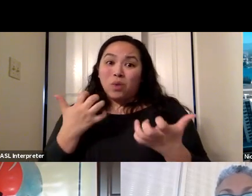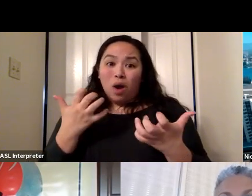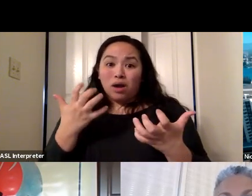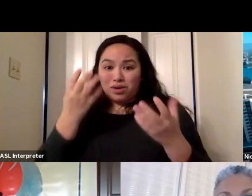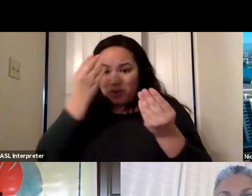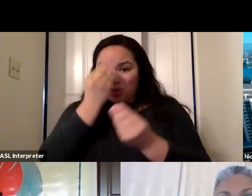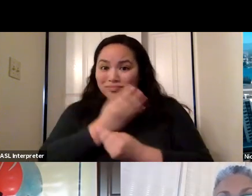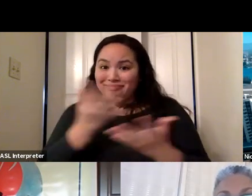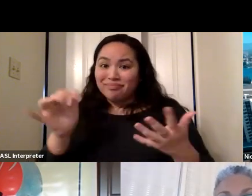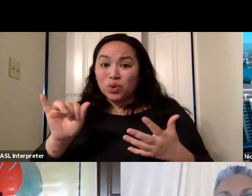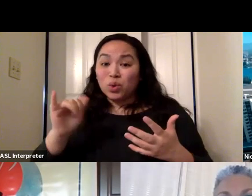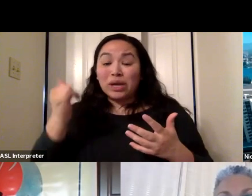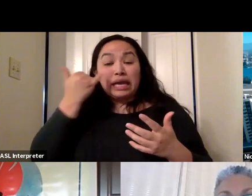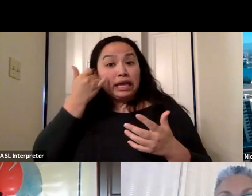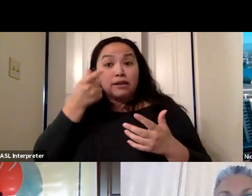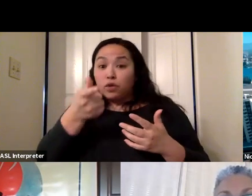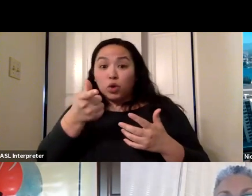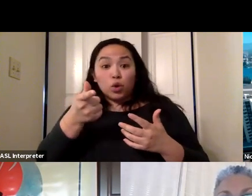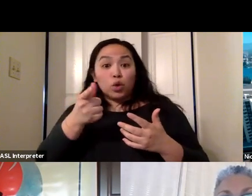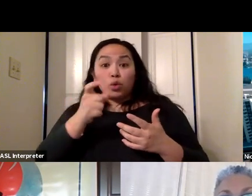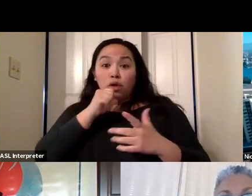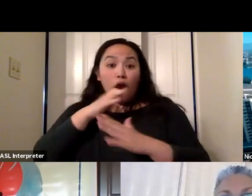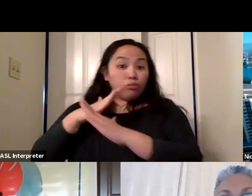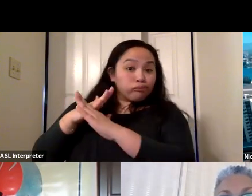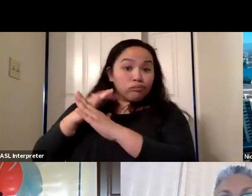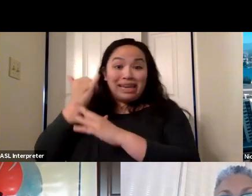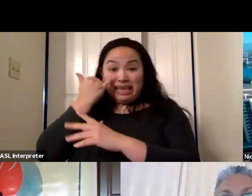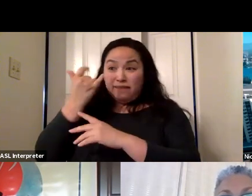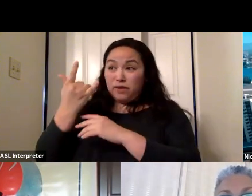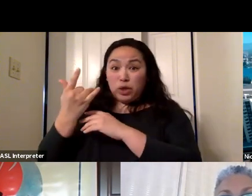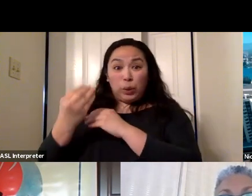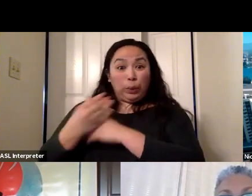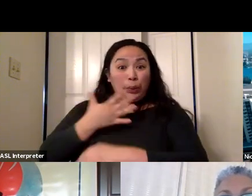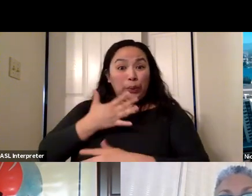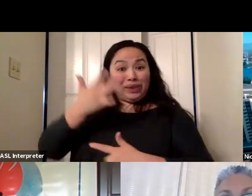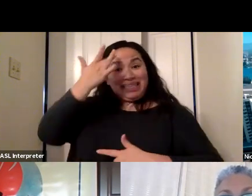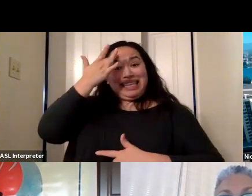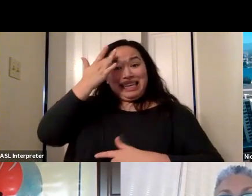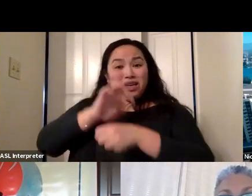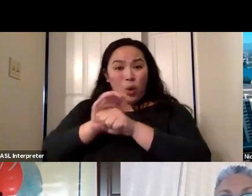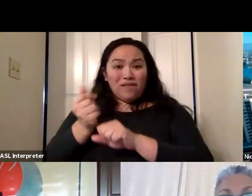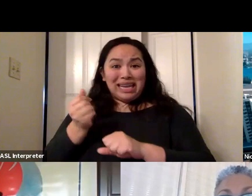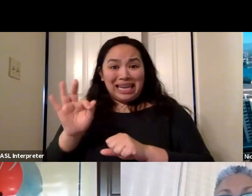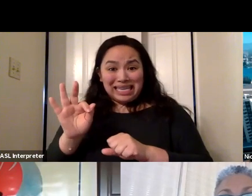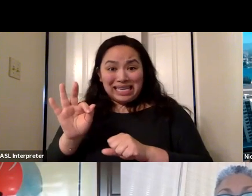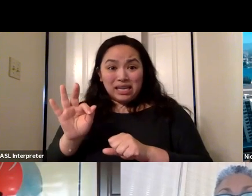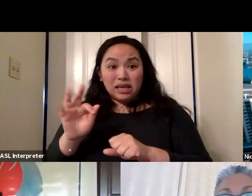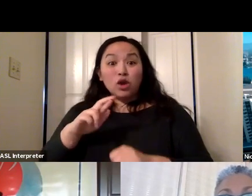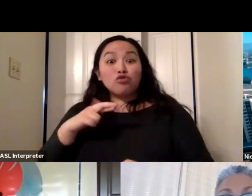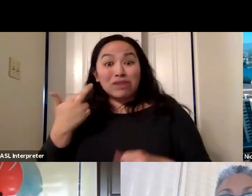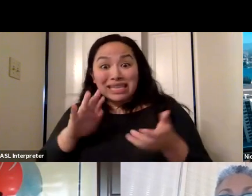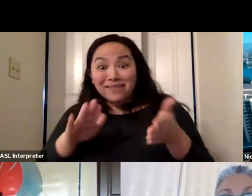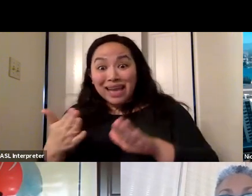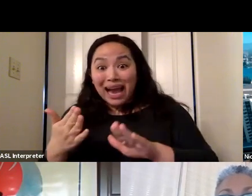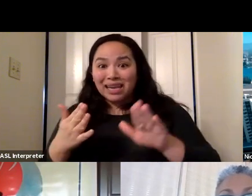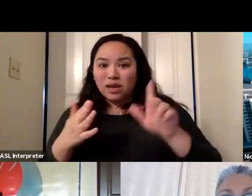as well, that if you are not protected and you do catch covid-19, the risk of dying from covid-19 is about one in 56. And that's on average.